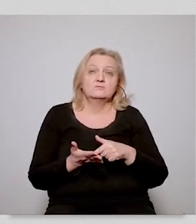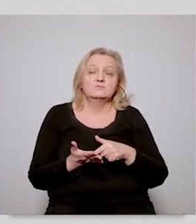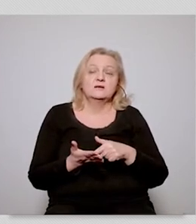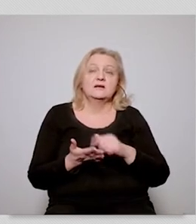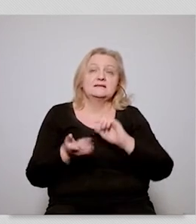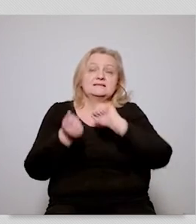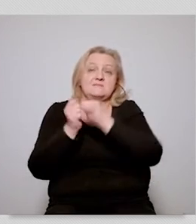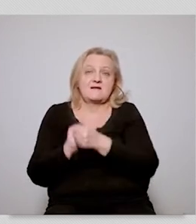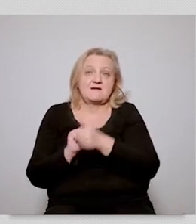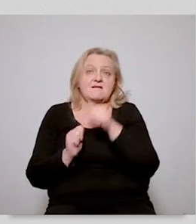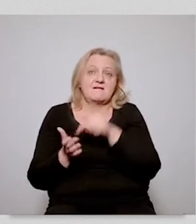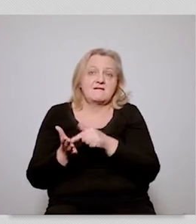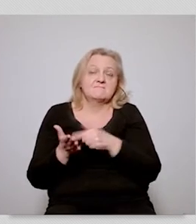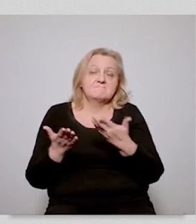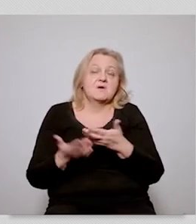these changes